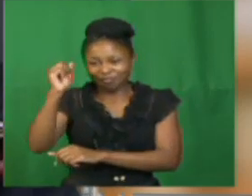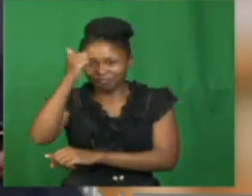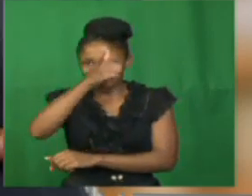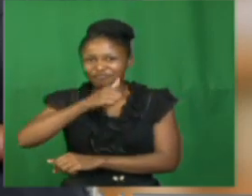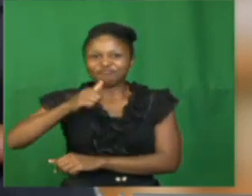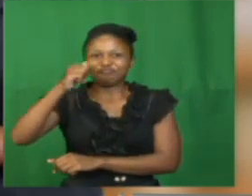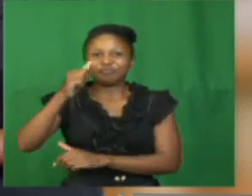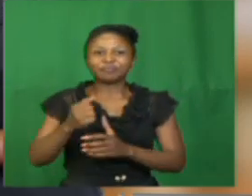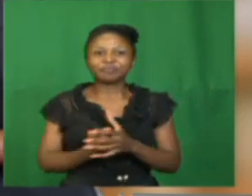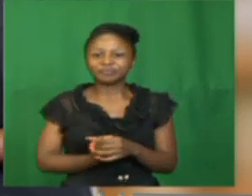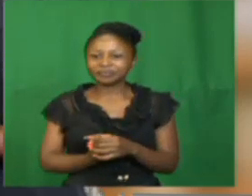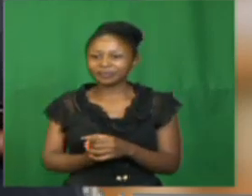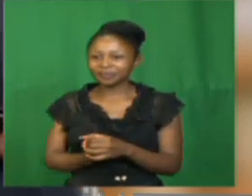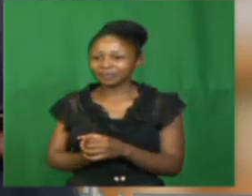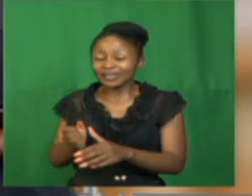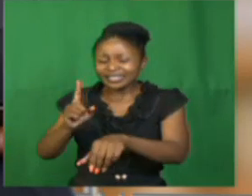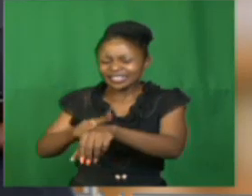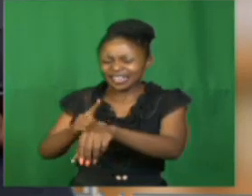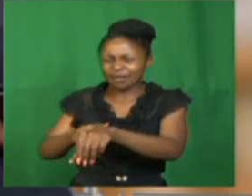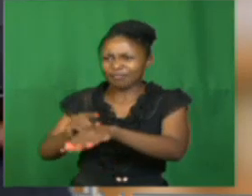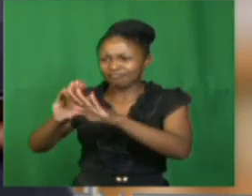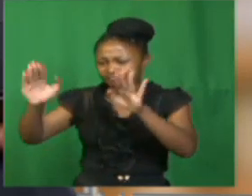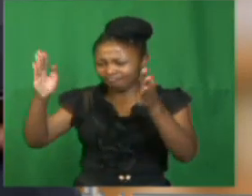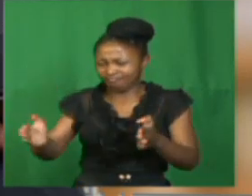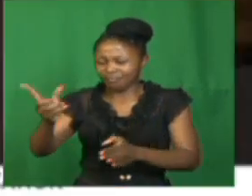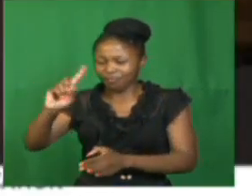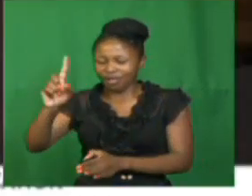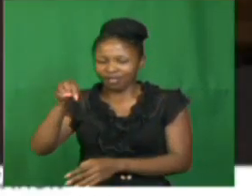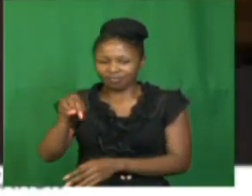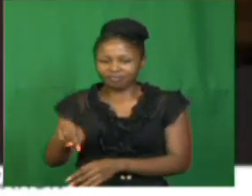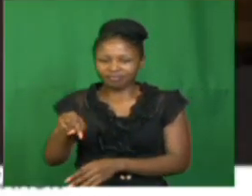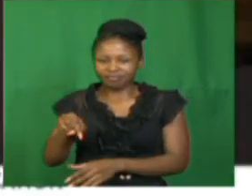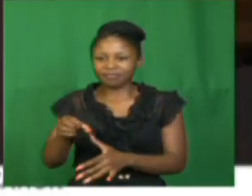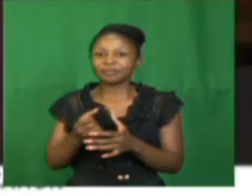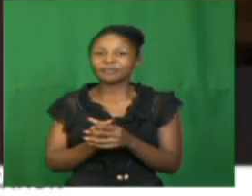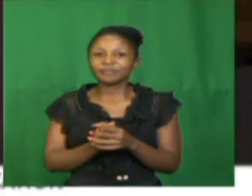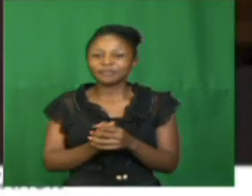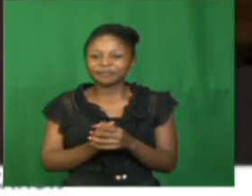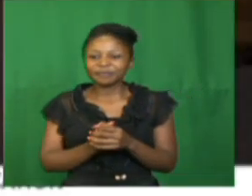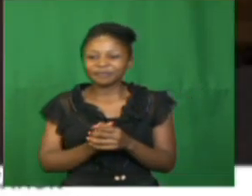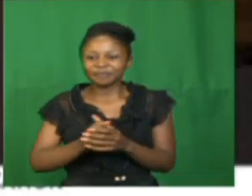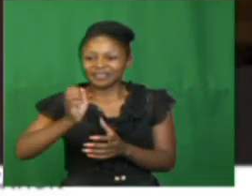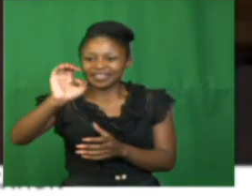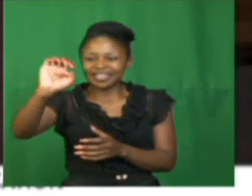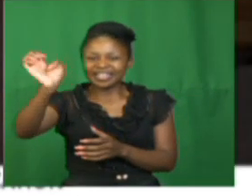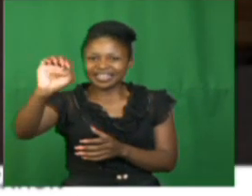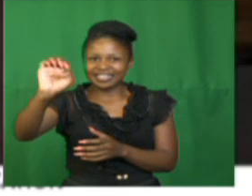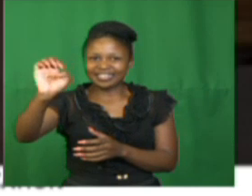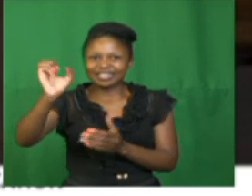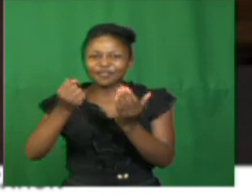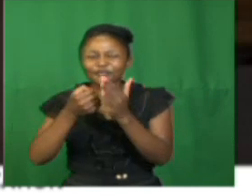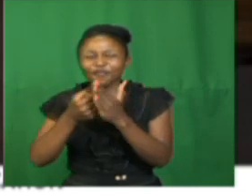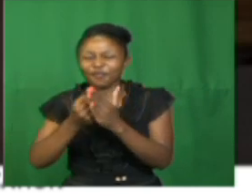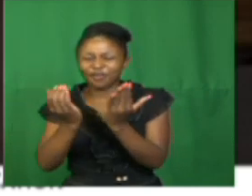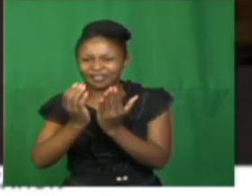So, Lerato, what does our timetable look like today? Well, our timetable for today is English language for the